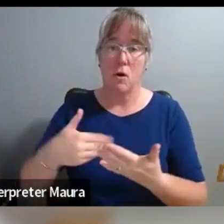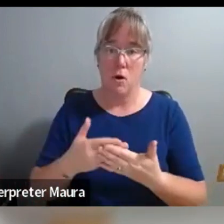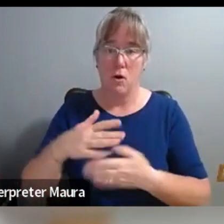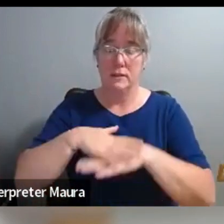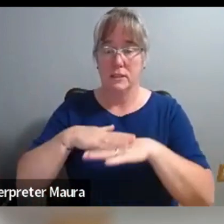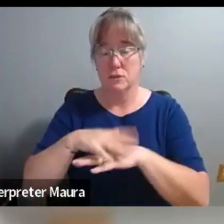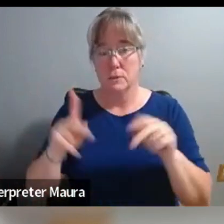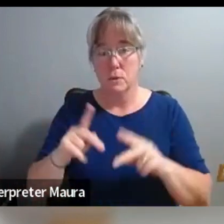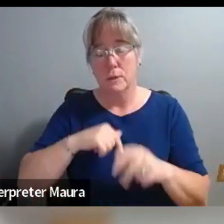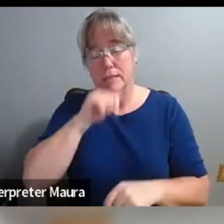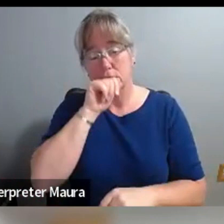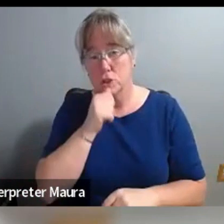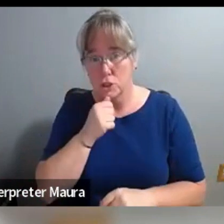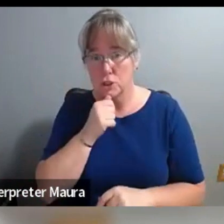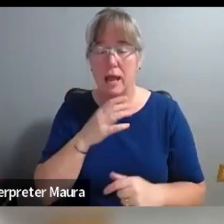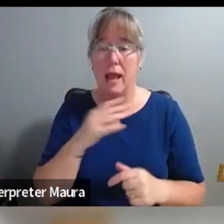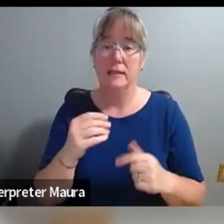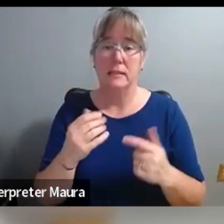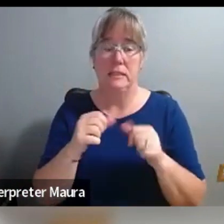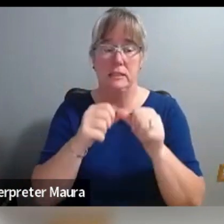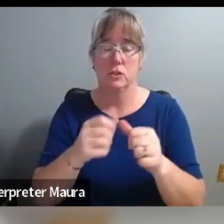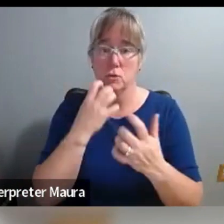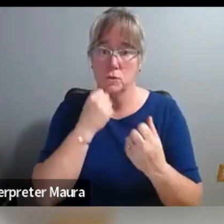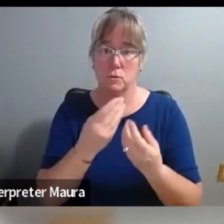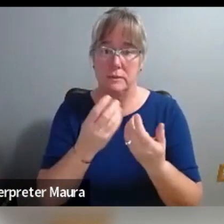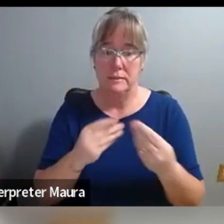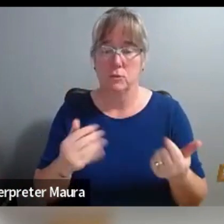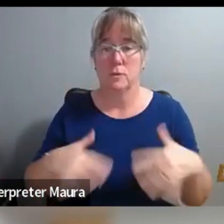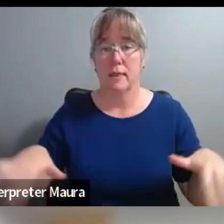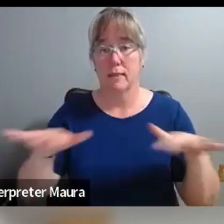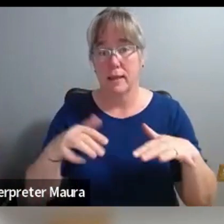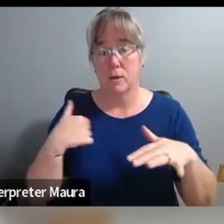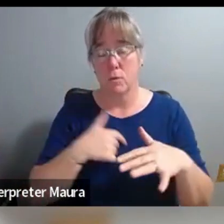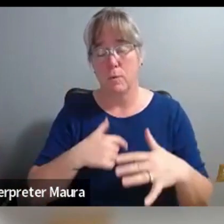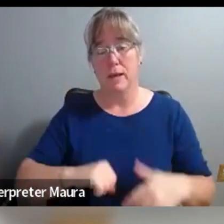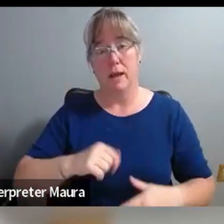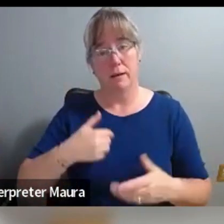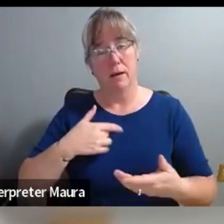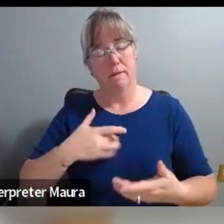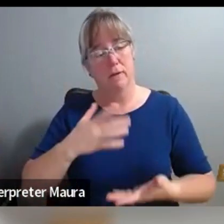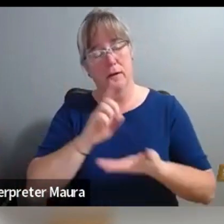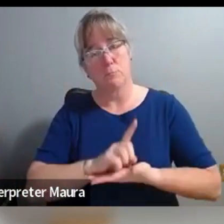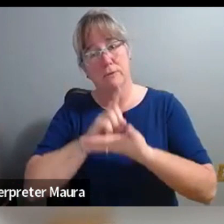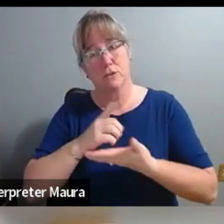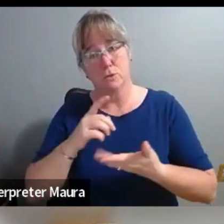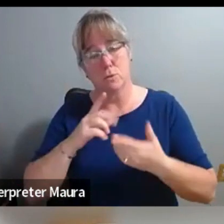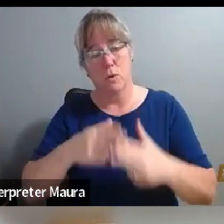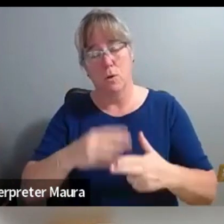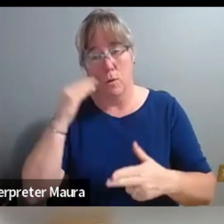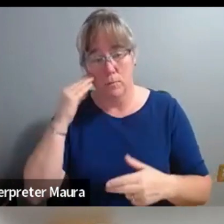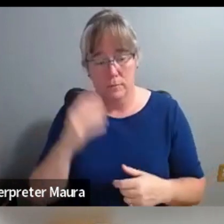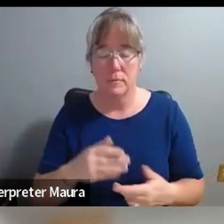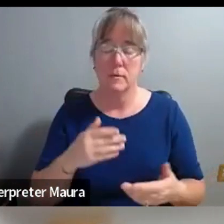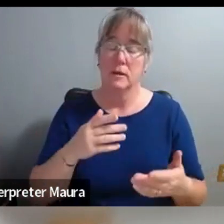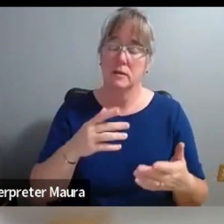continue to steward the land that we are privileged to call home, in spite of the devastation of their land